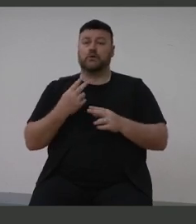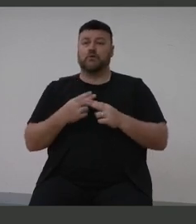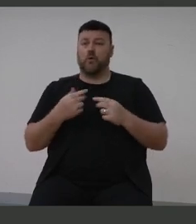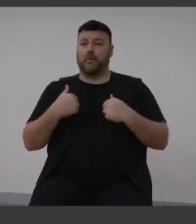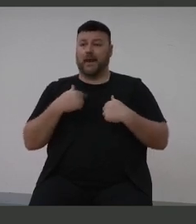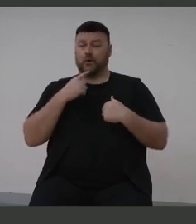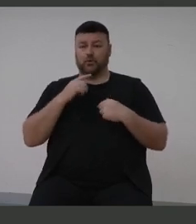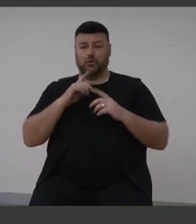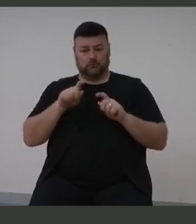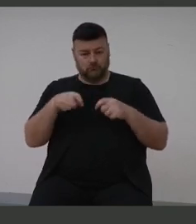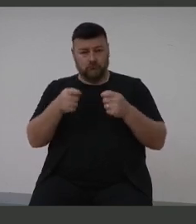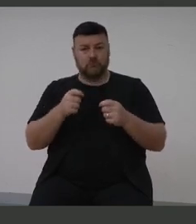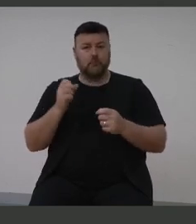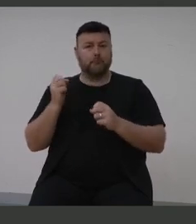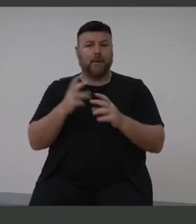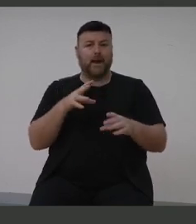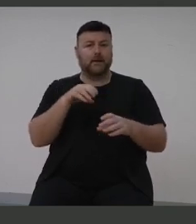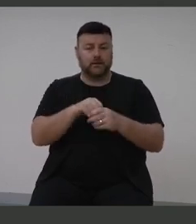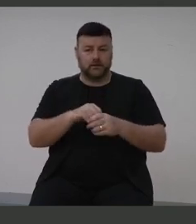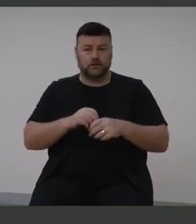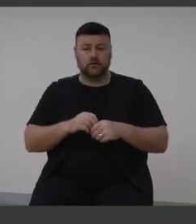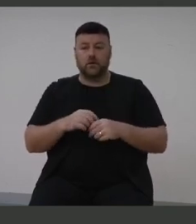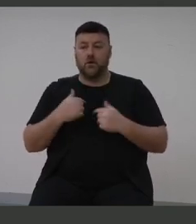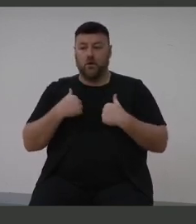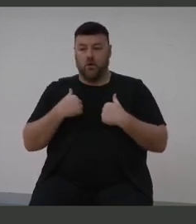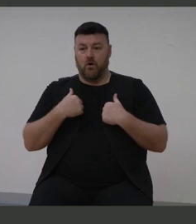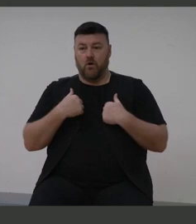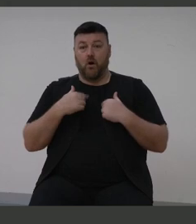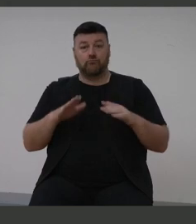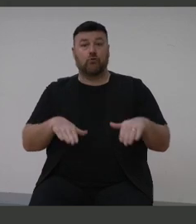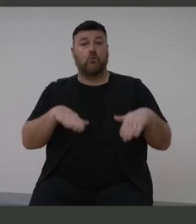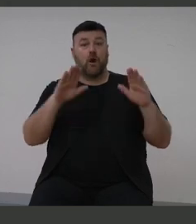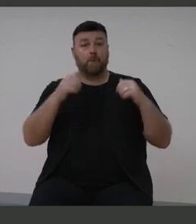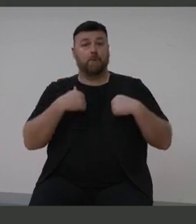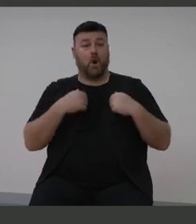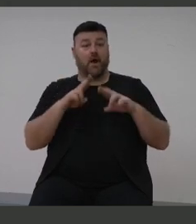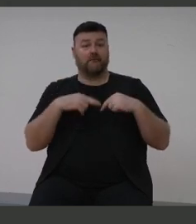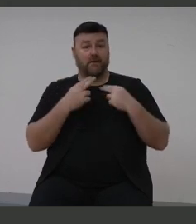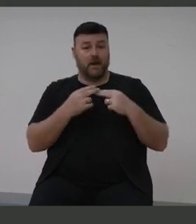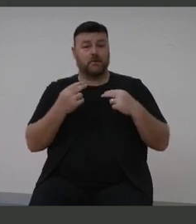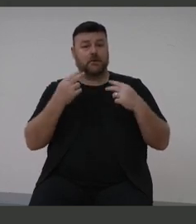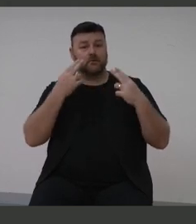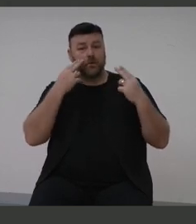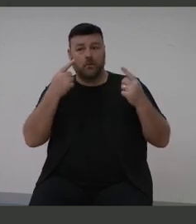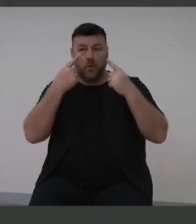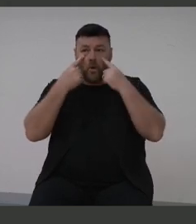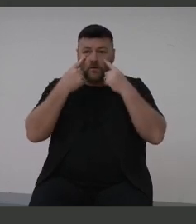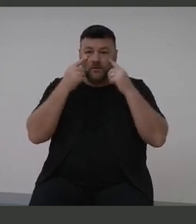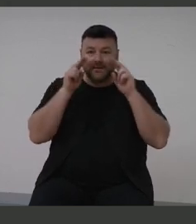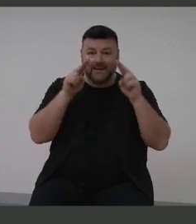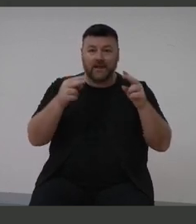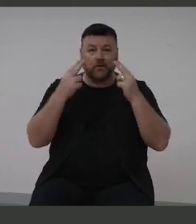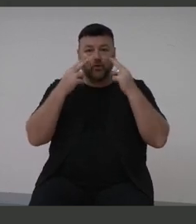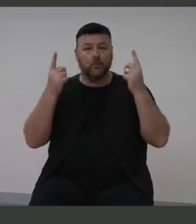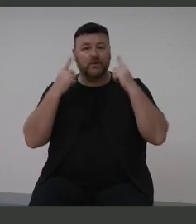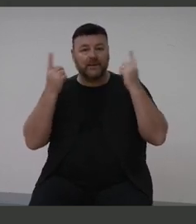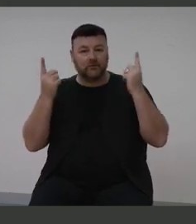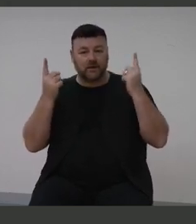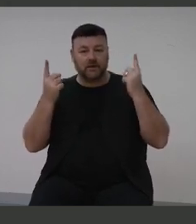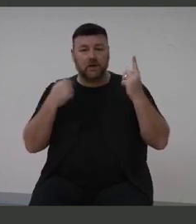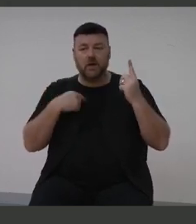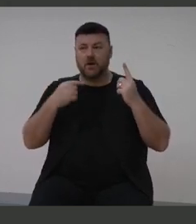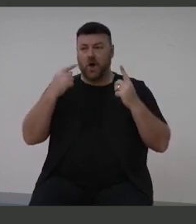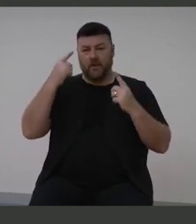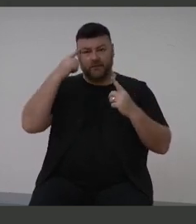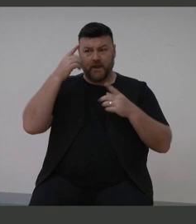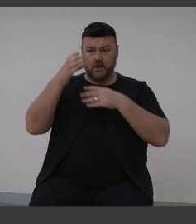in. I've been very grateful. I've grown up in a normal family with normal eyesight, normal hearing, and to think about so